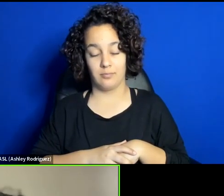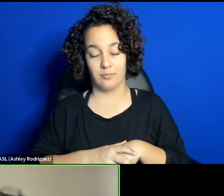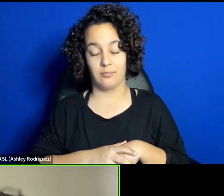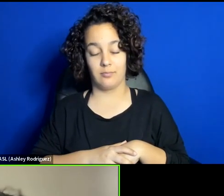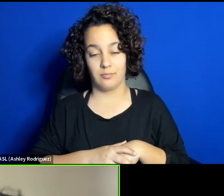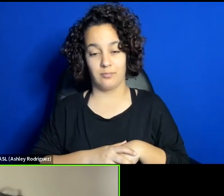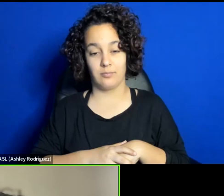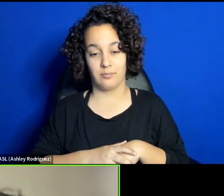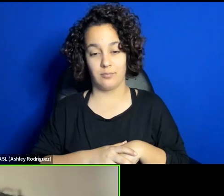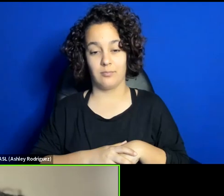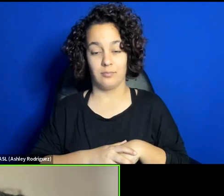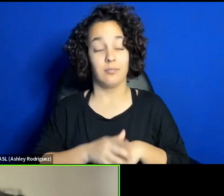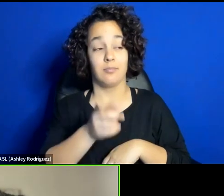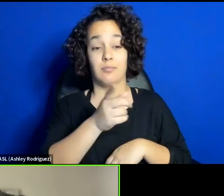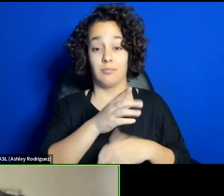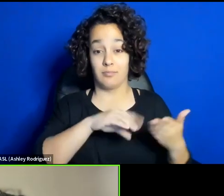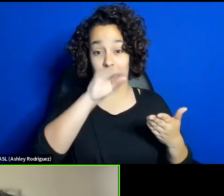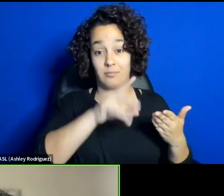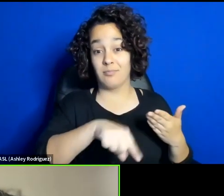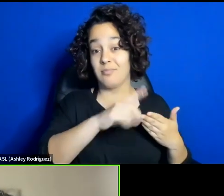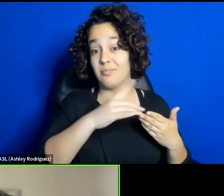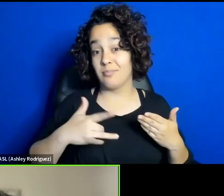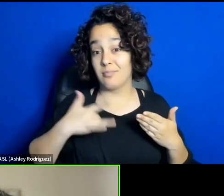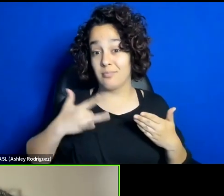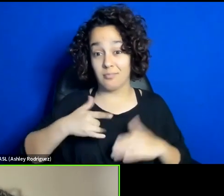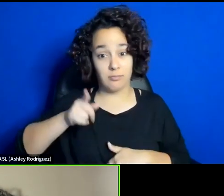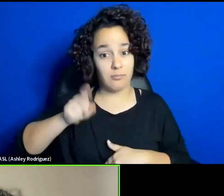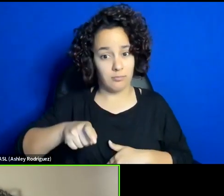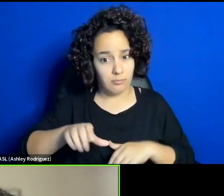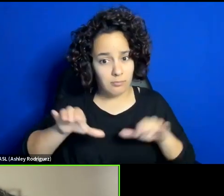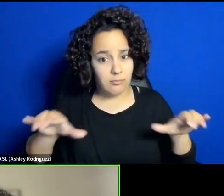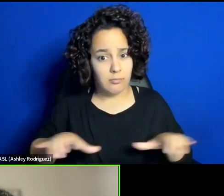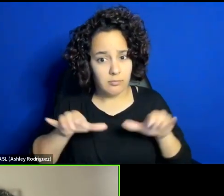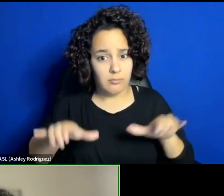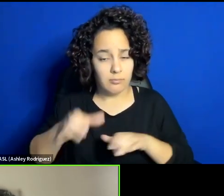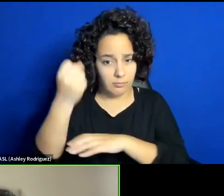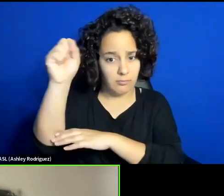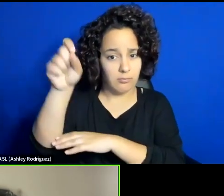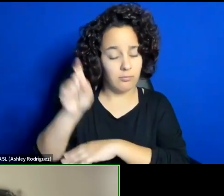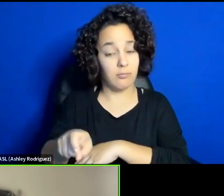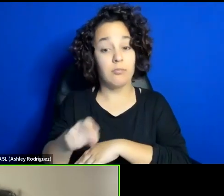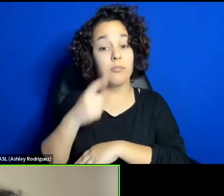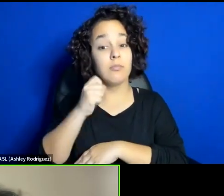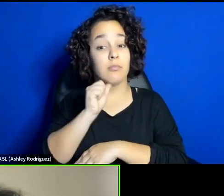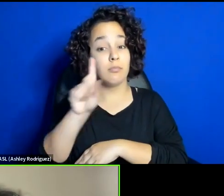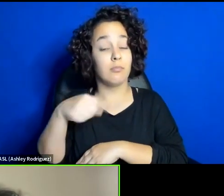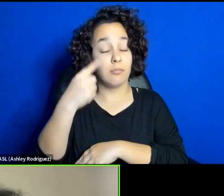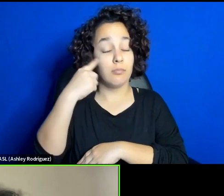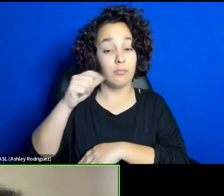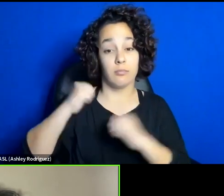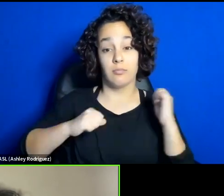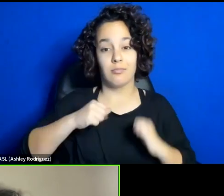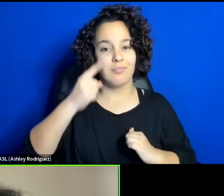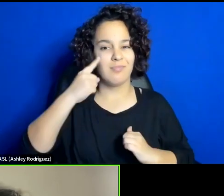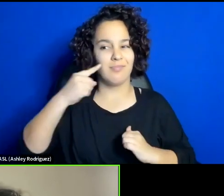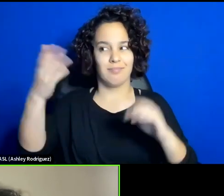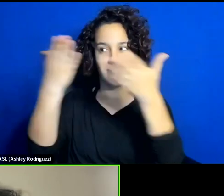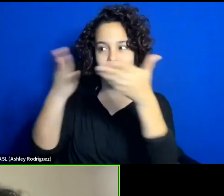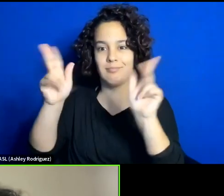for the society, not only for the theatre scene, but in the broad sense for the society.